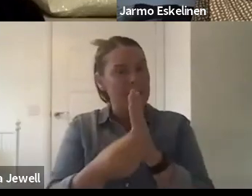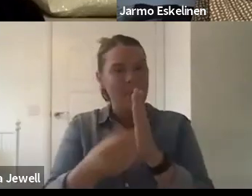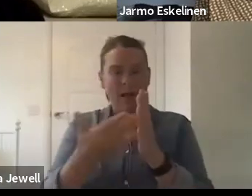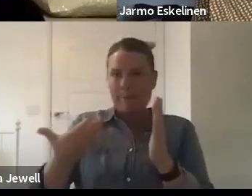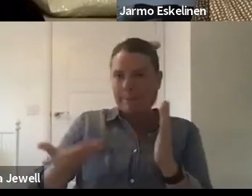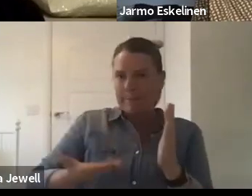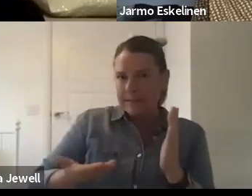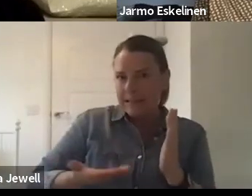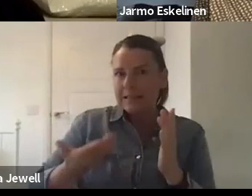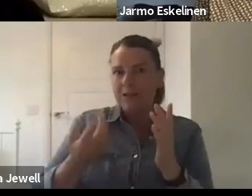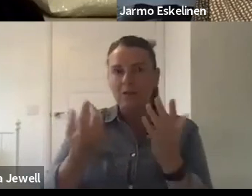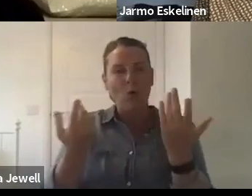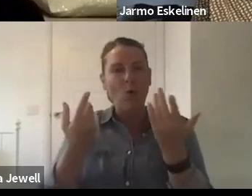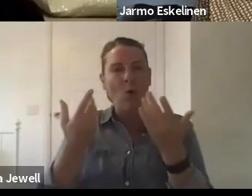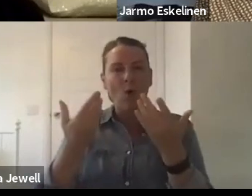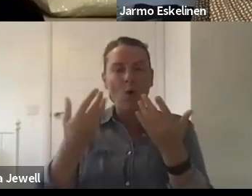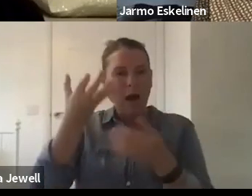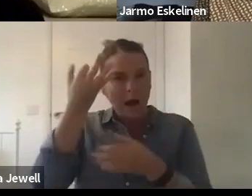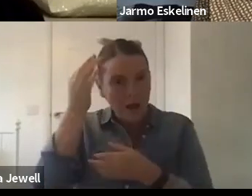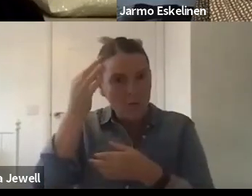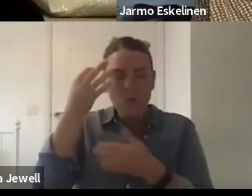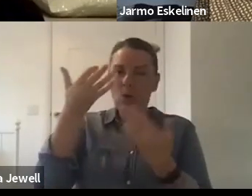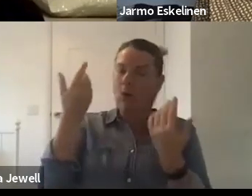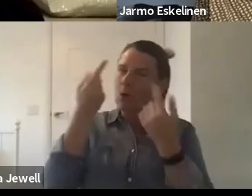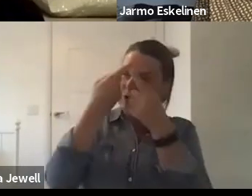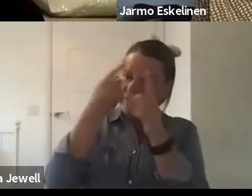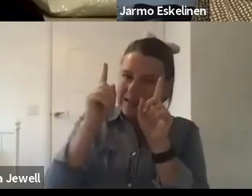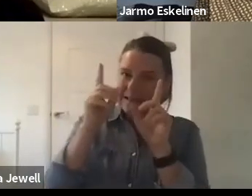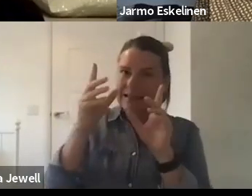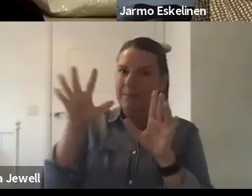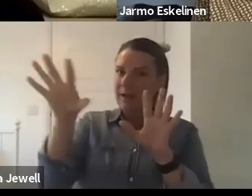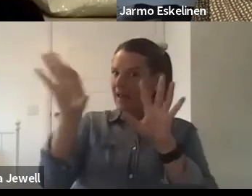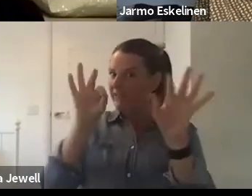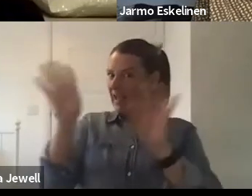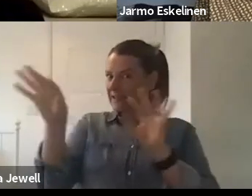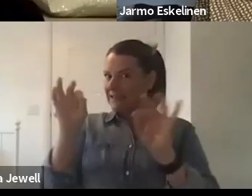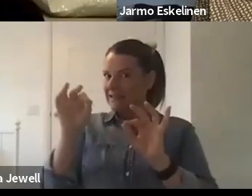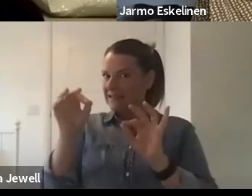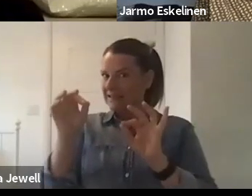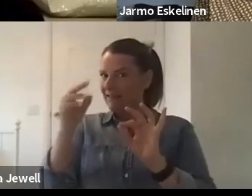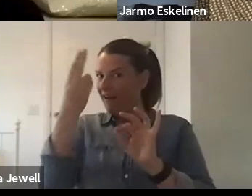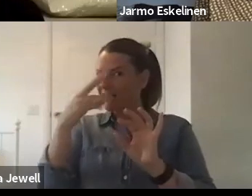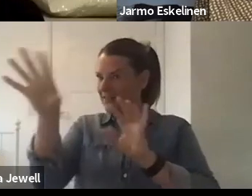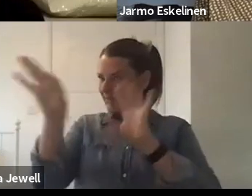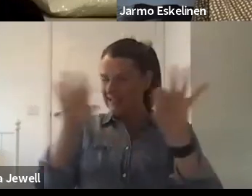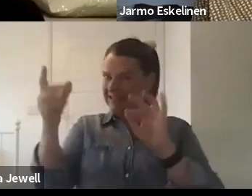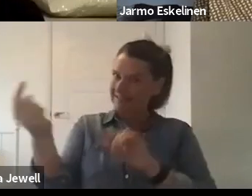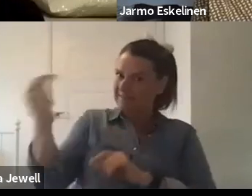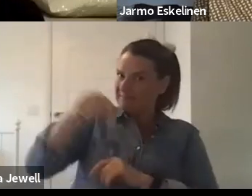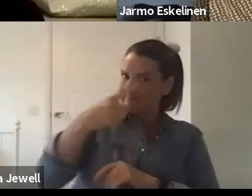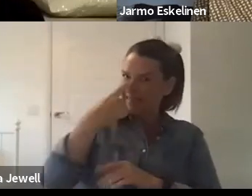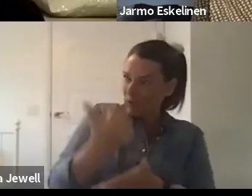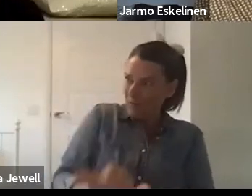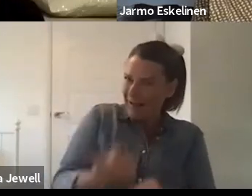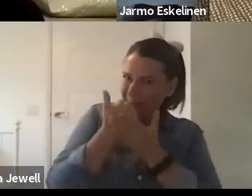and universities have invited artists into strategy sessions to help people think outside of the